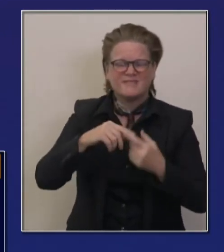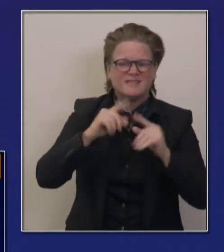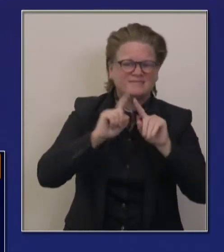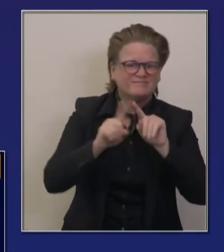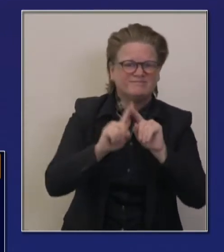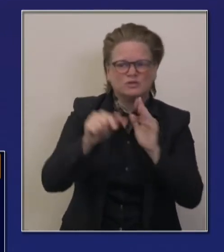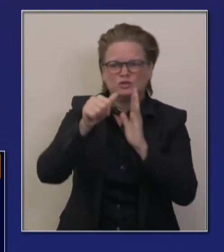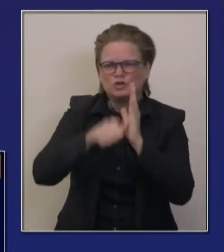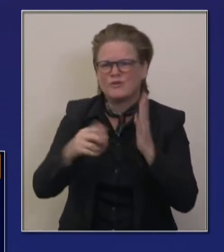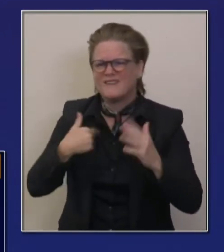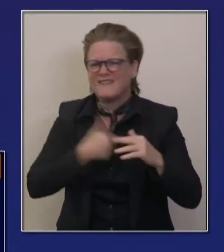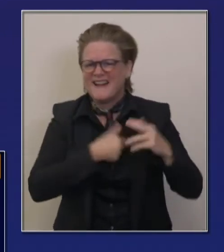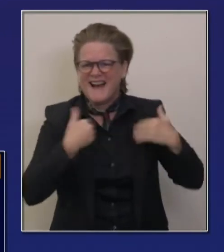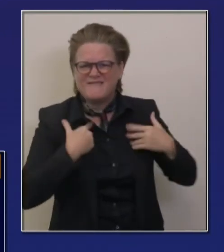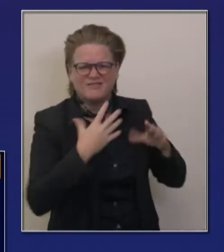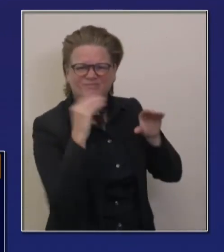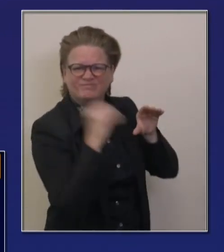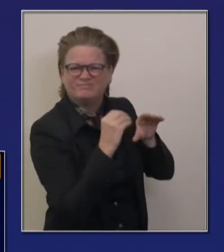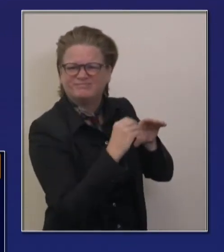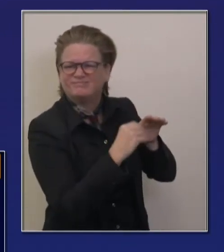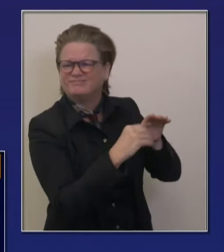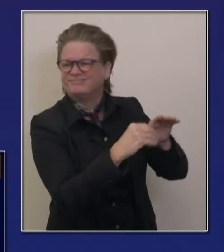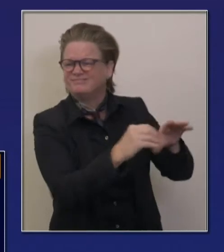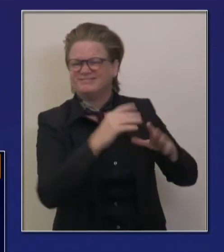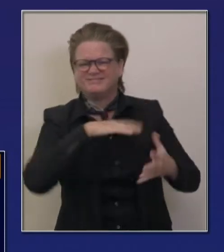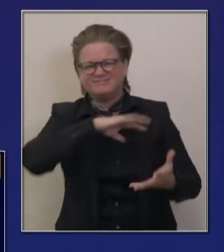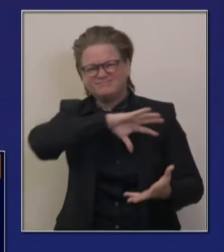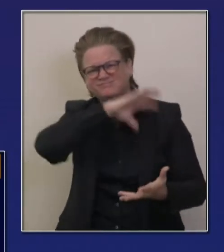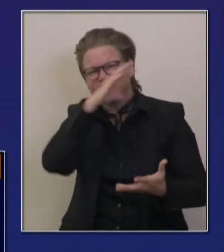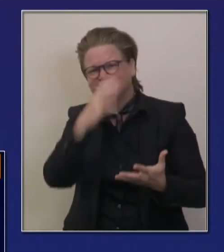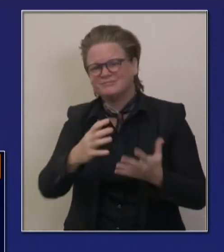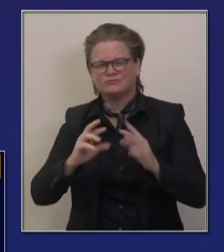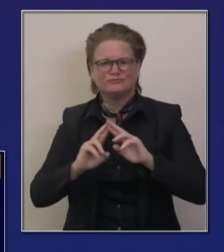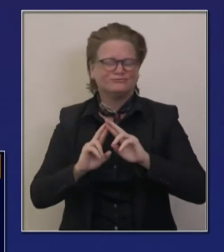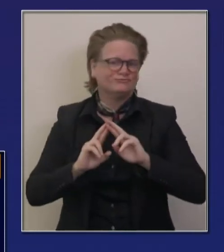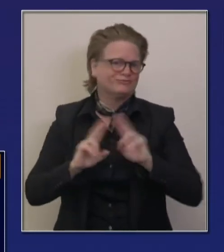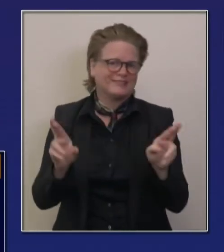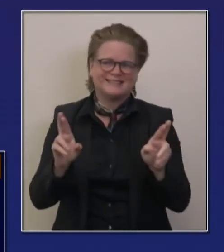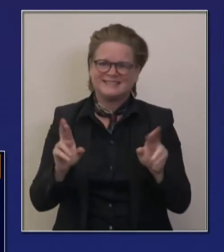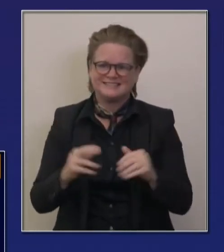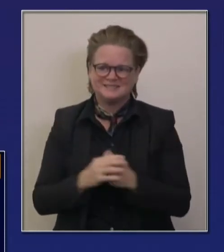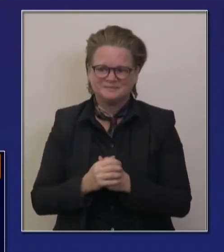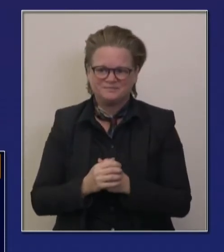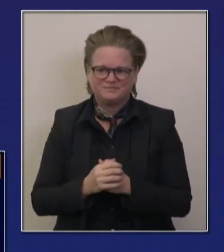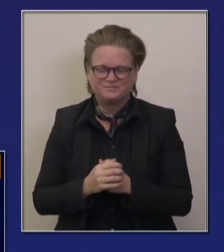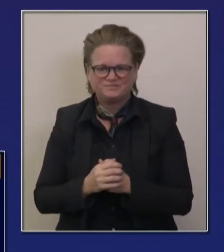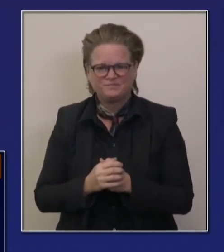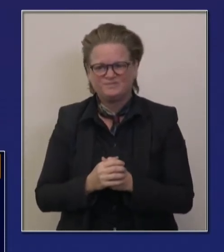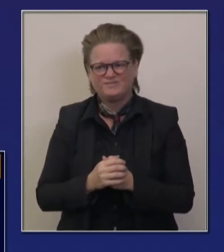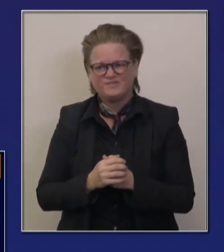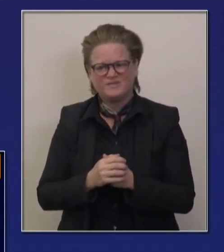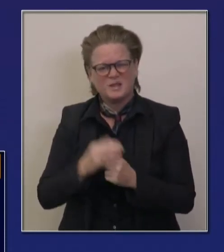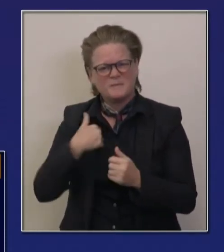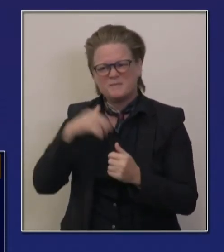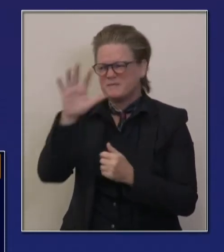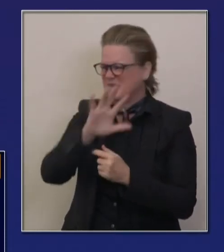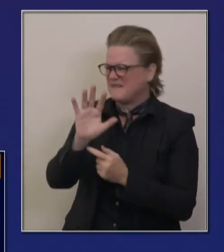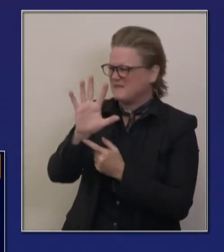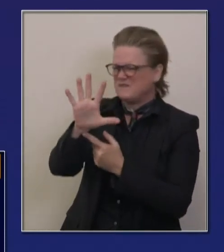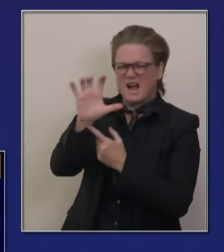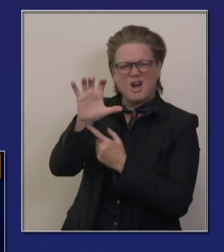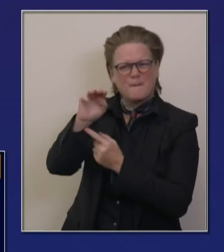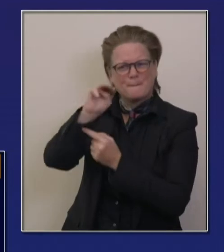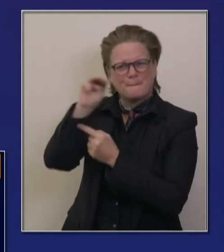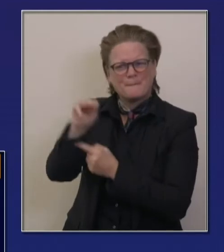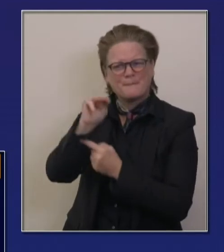gowns, gloves, and face shields and the like. But you can see, we still have over half a billion, uh, units of procedure masks slash surgical